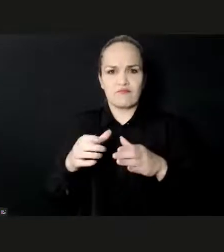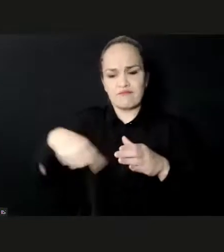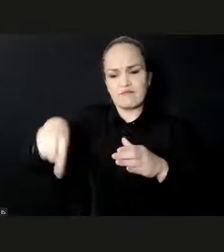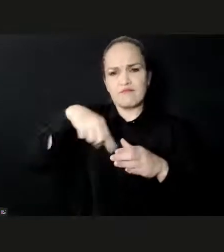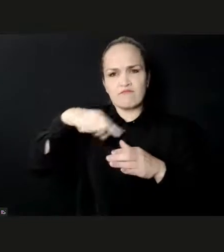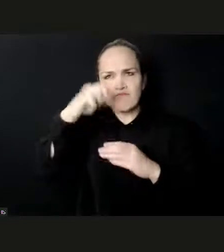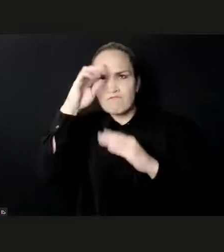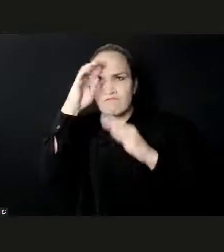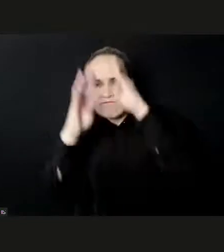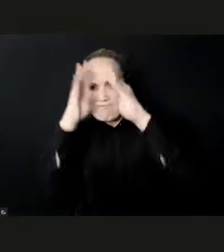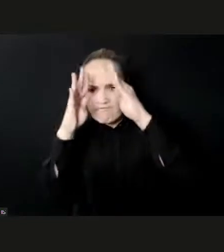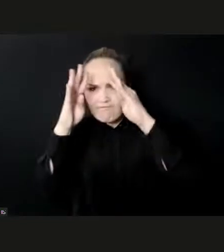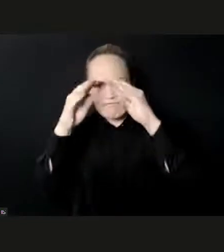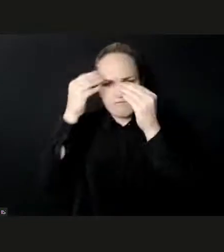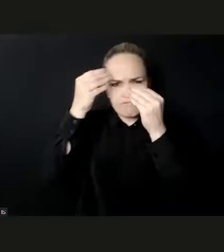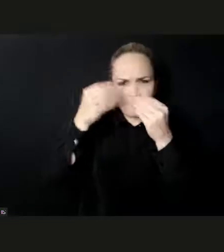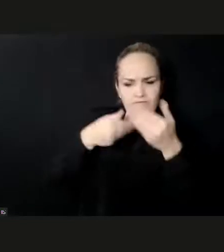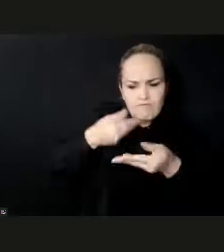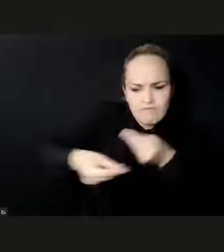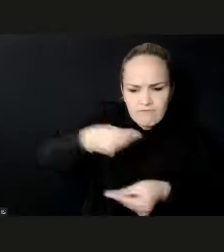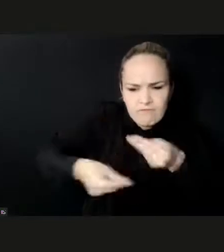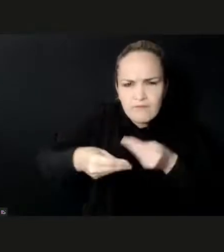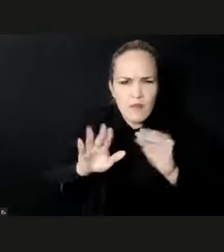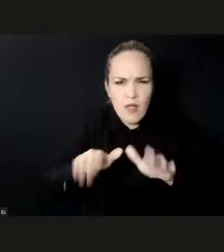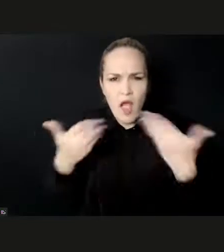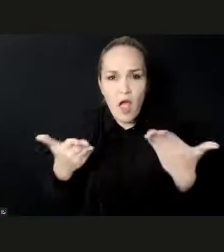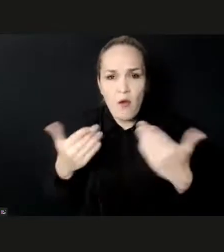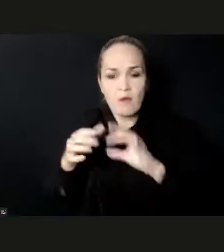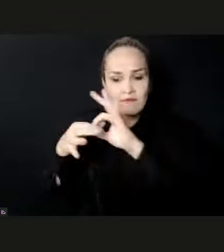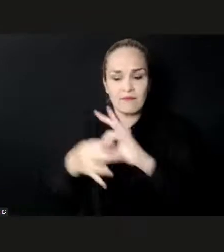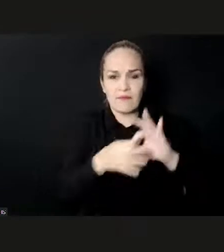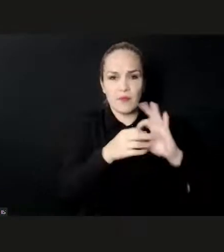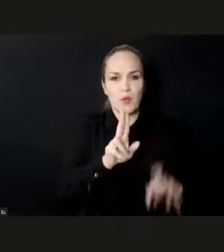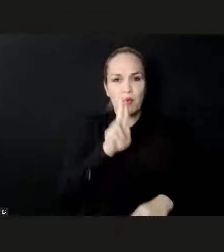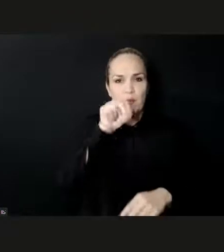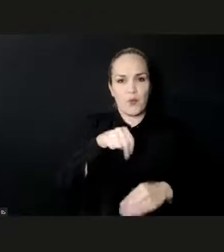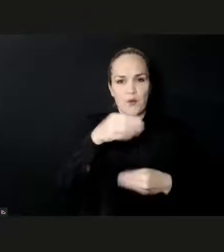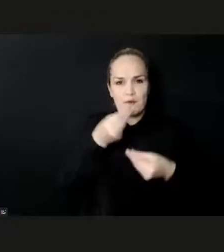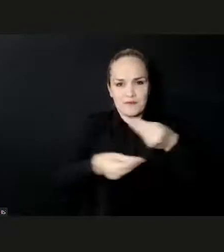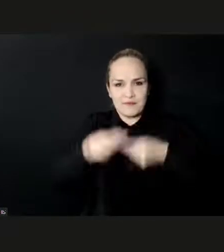from the perspective of trade and development.